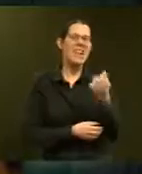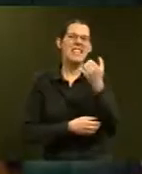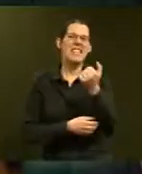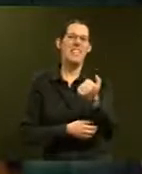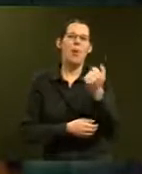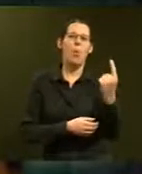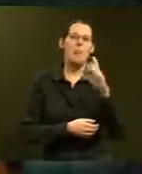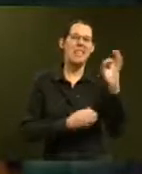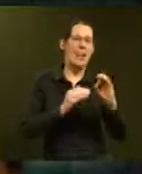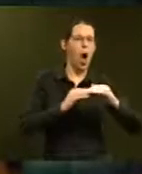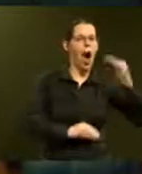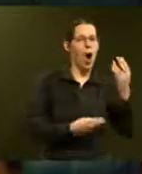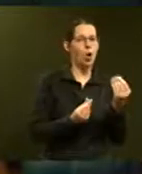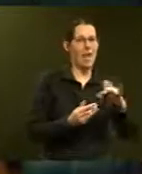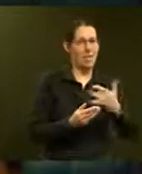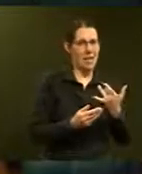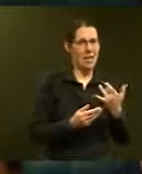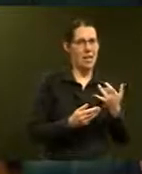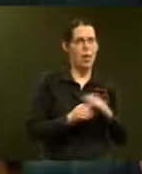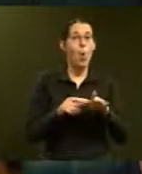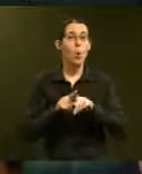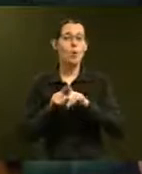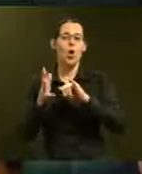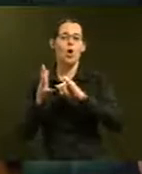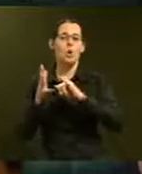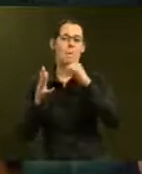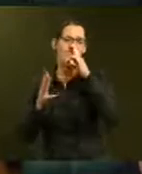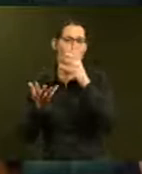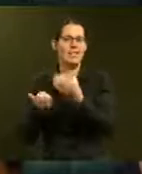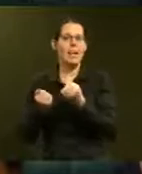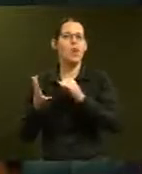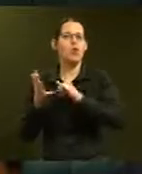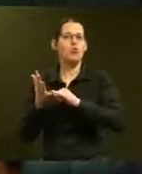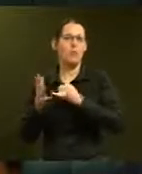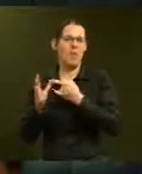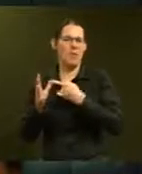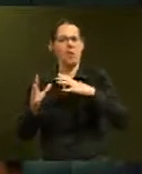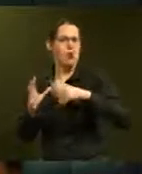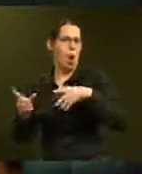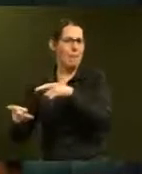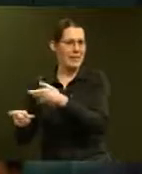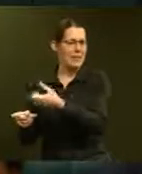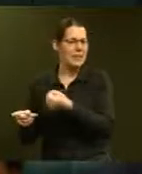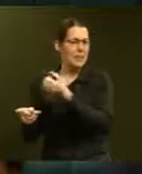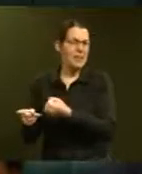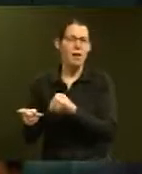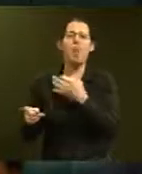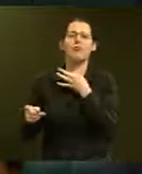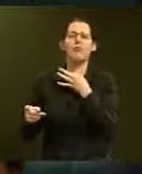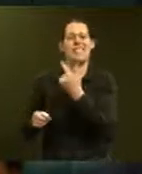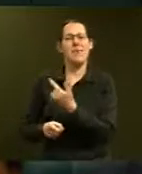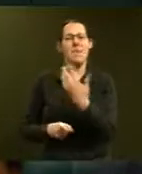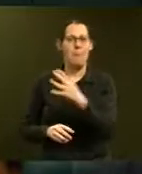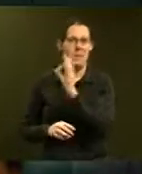superannuitants, the increase has been 75% higher. Mr Speaker, the winter energy payment is necessary because this Government does